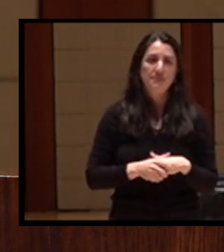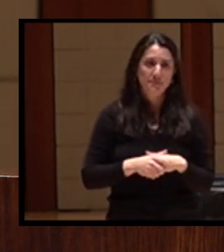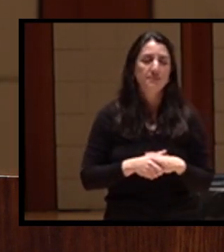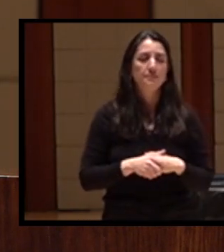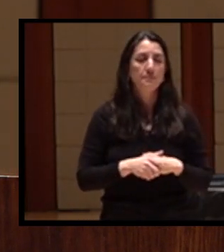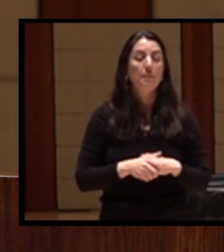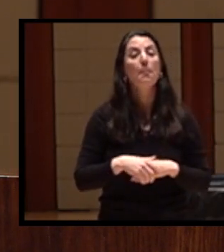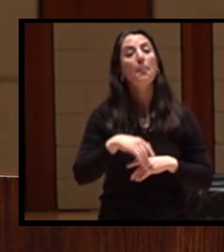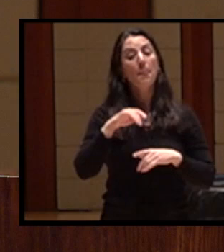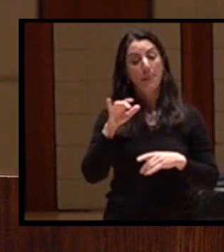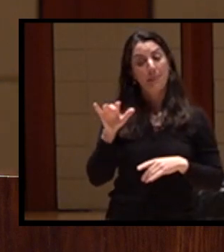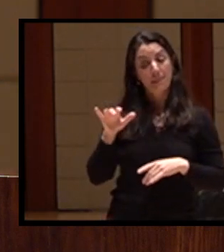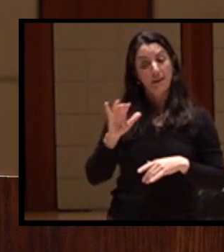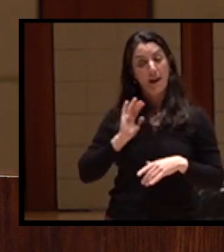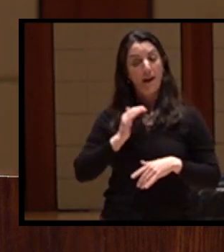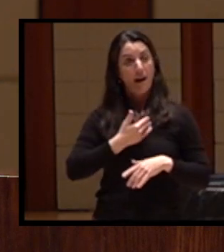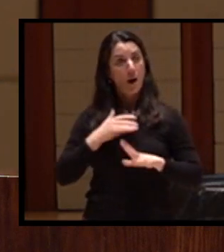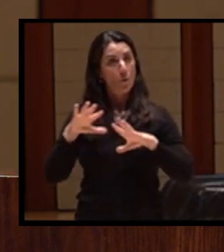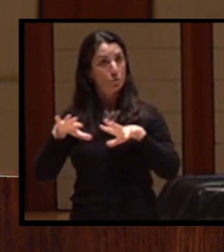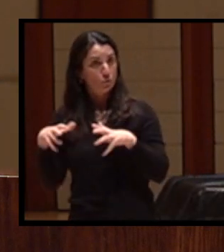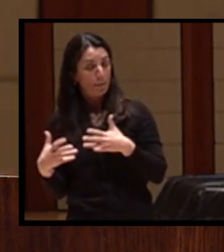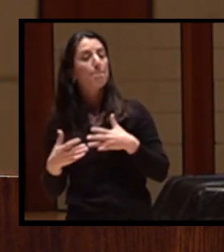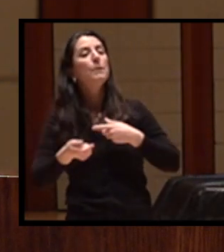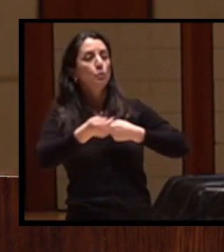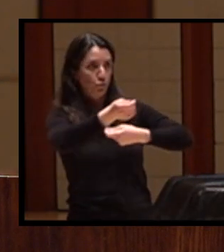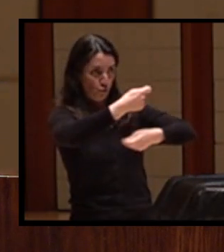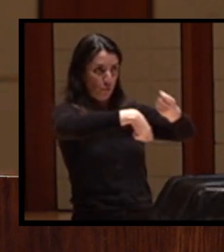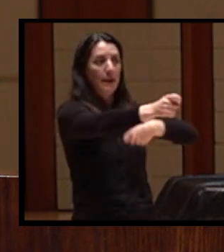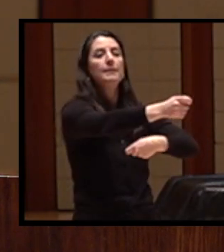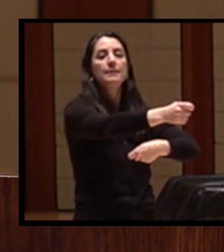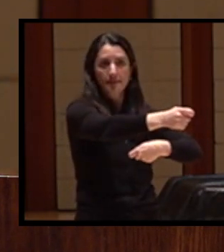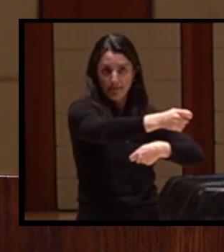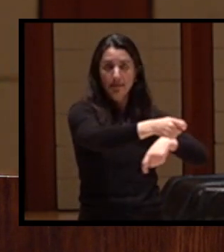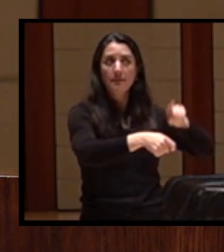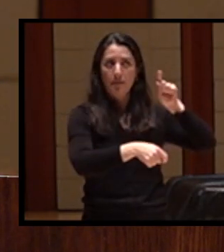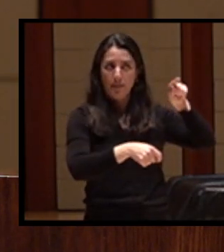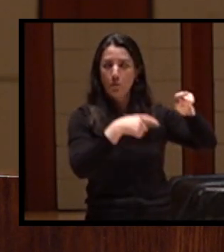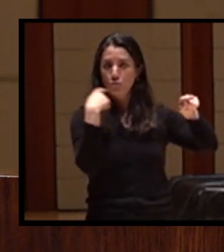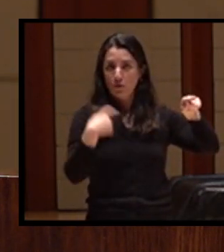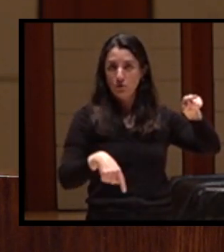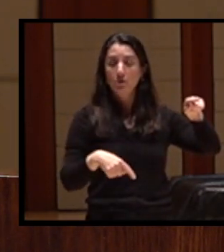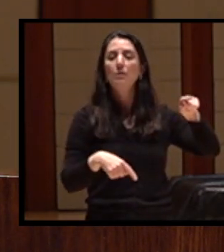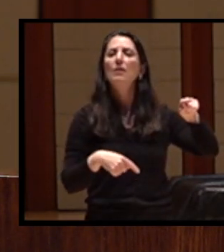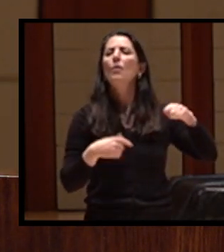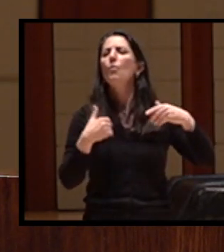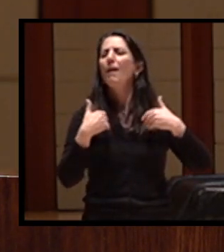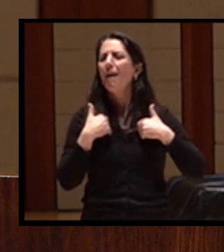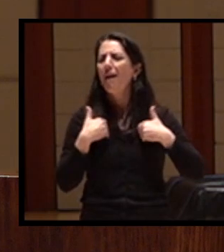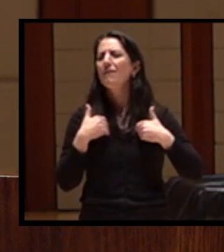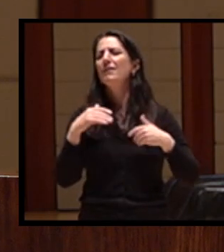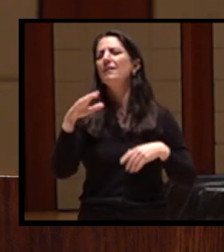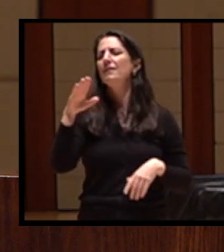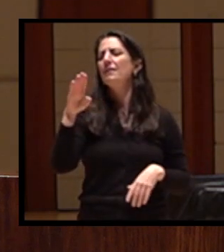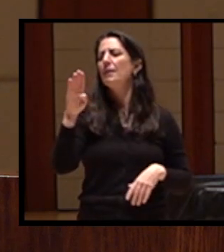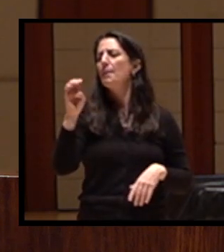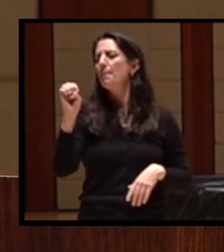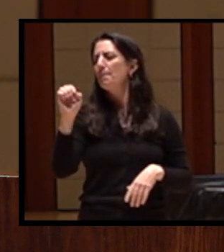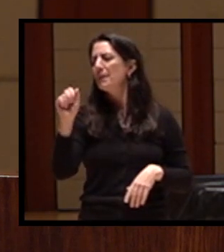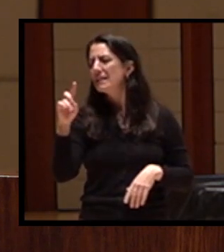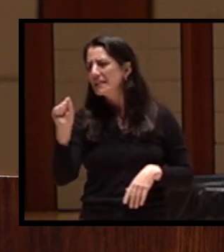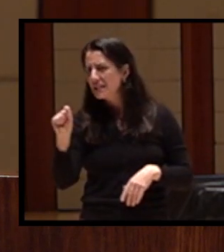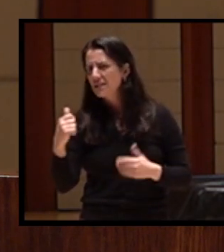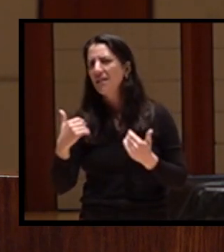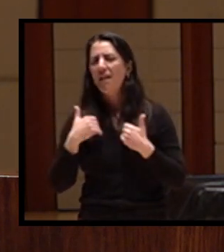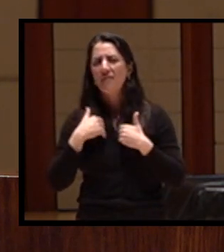of that on our old regalia. There are Russian trade beads. But they always left. And they never stayed. And the